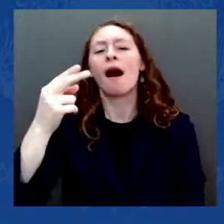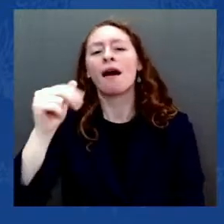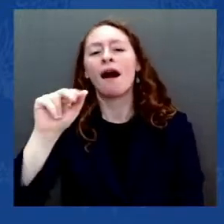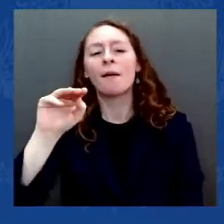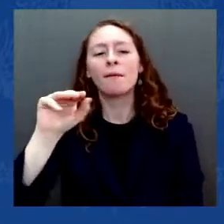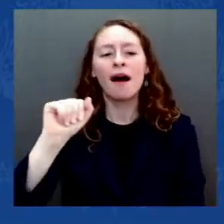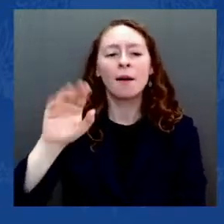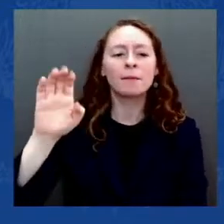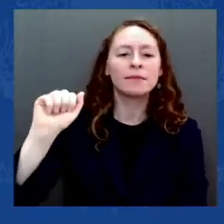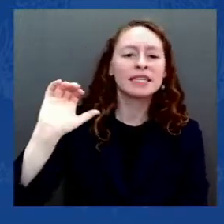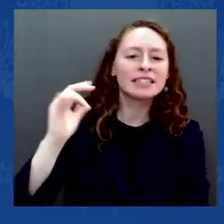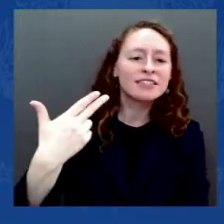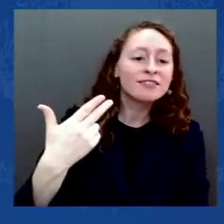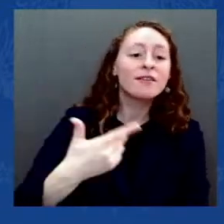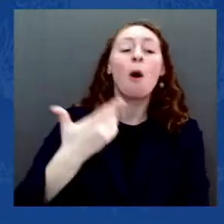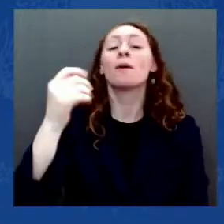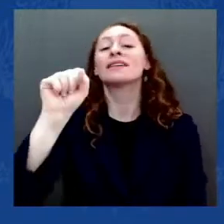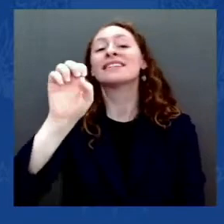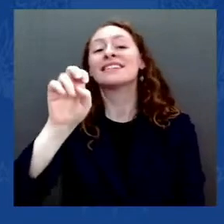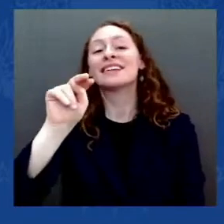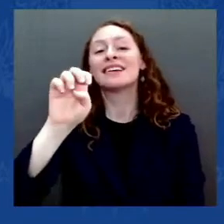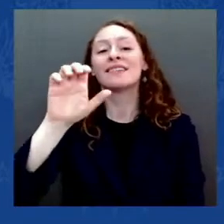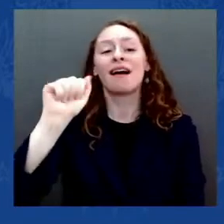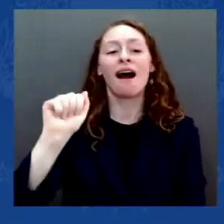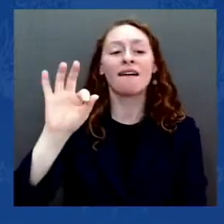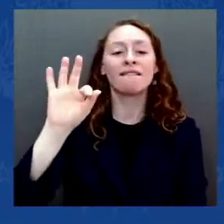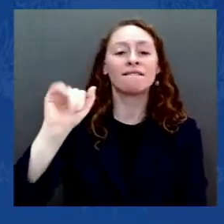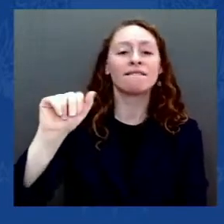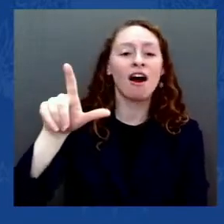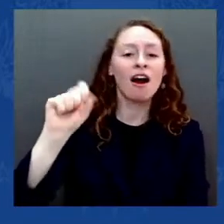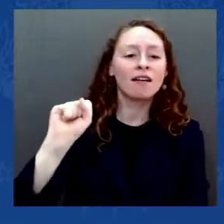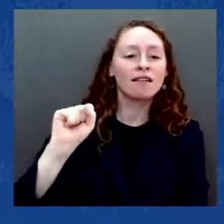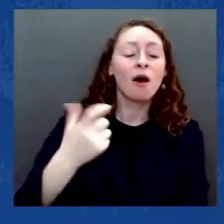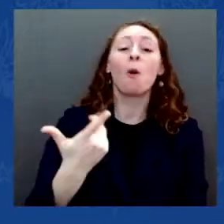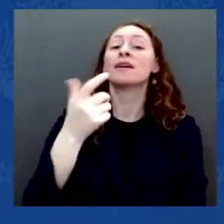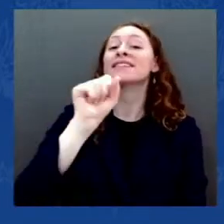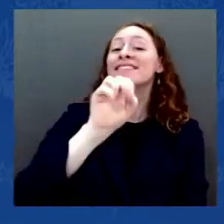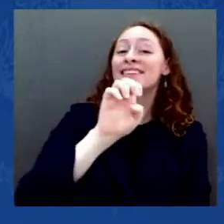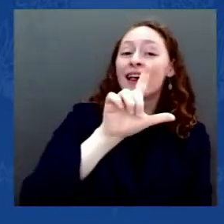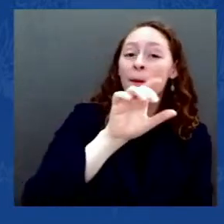ourselves. The right to determine our own destiny.